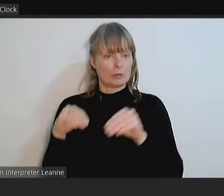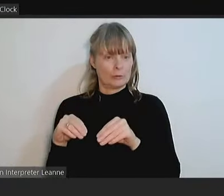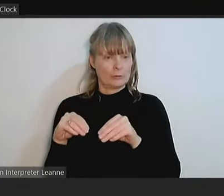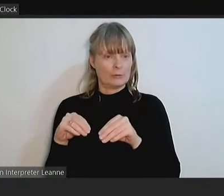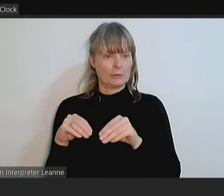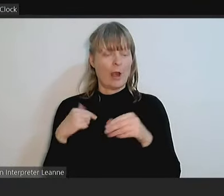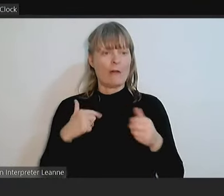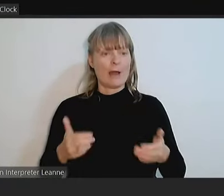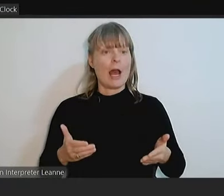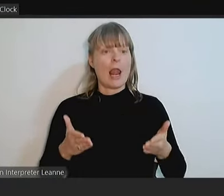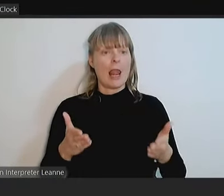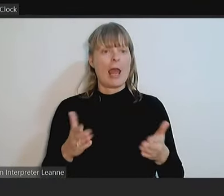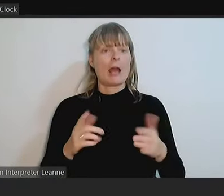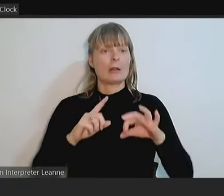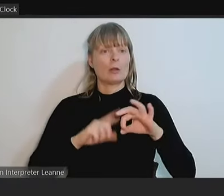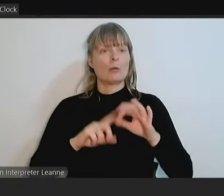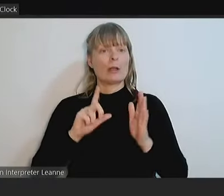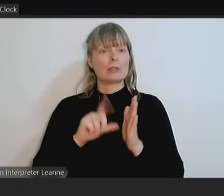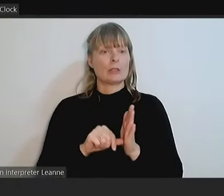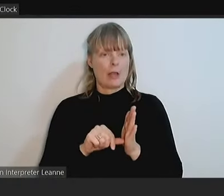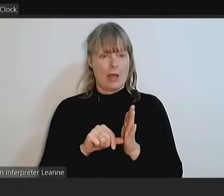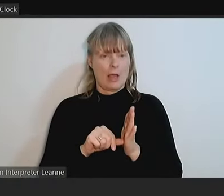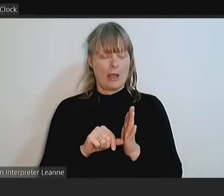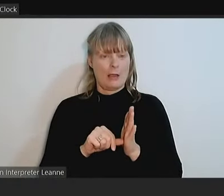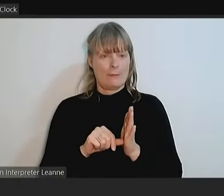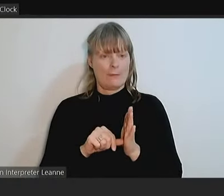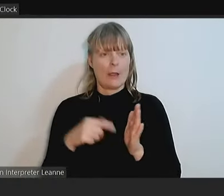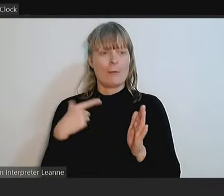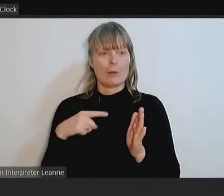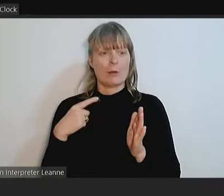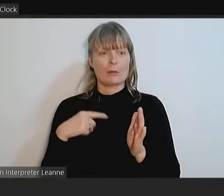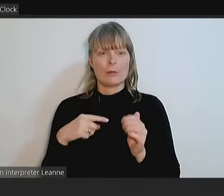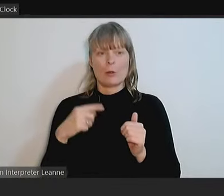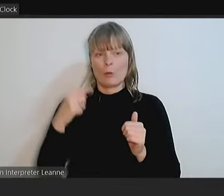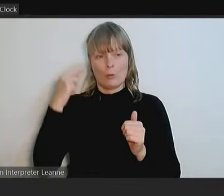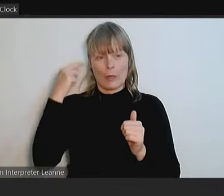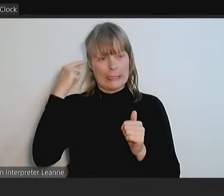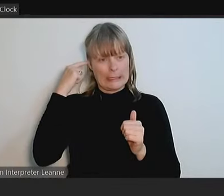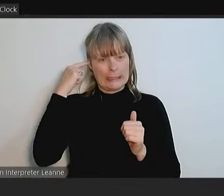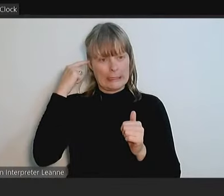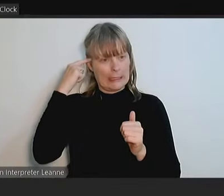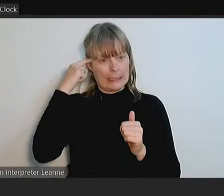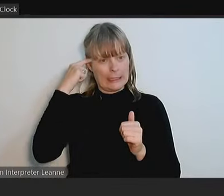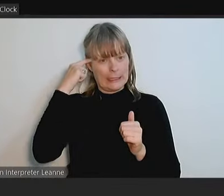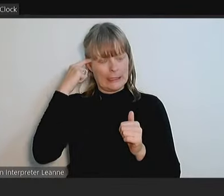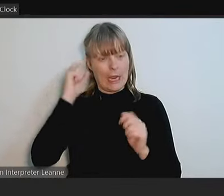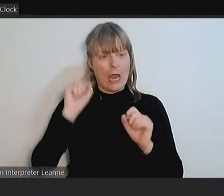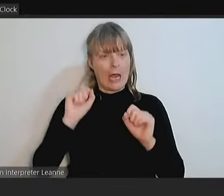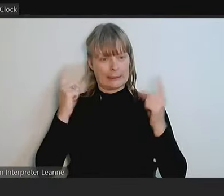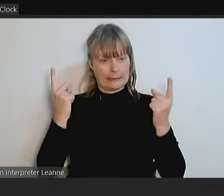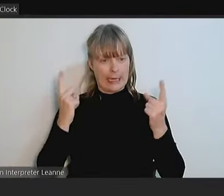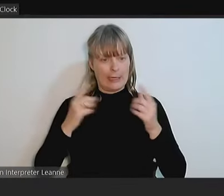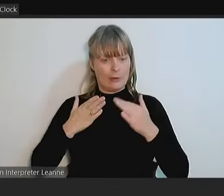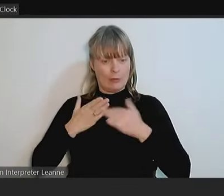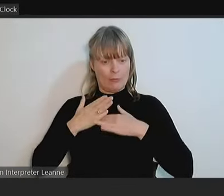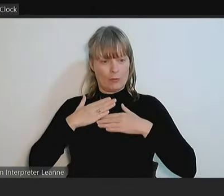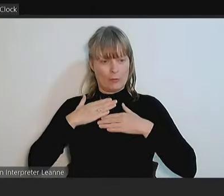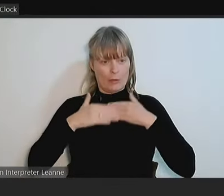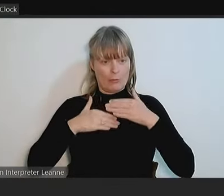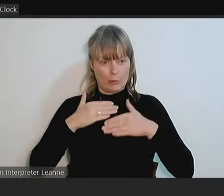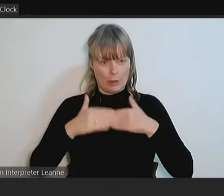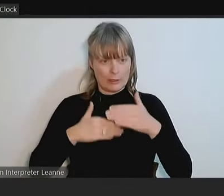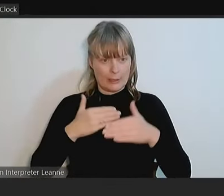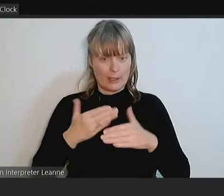because it wasn't something that we had anticipated or understood in the process, and it was new to